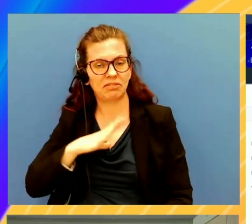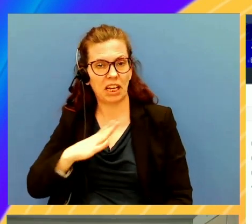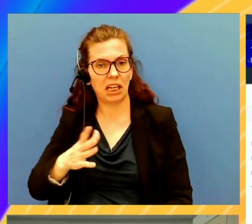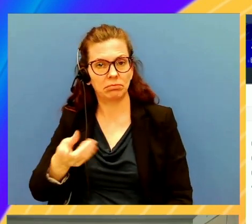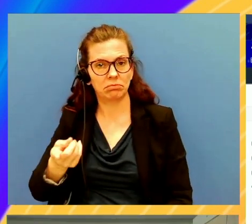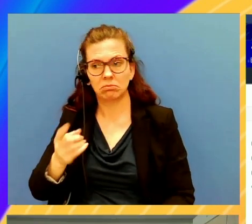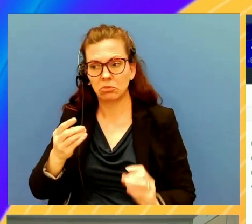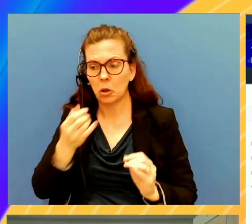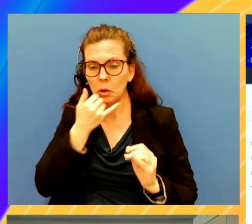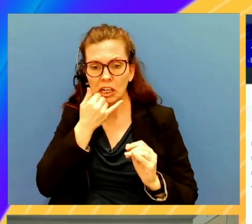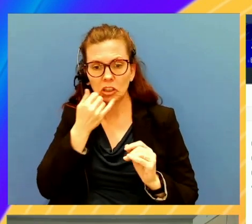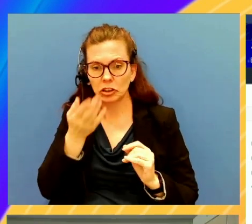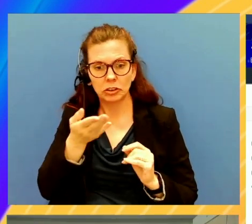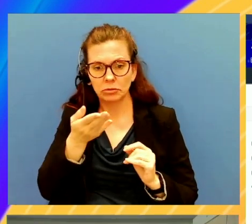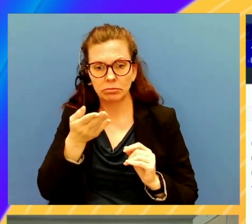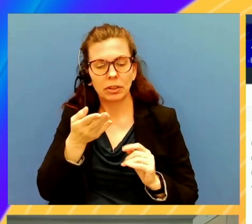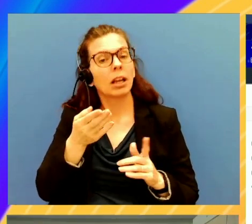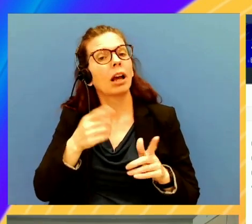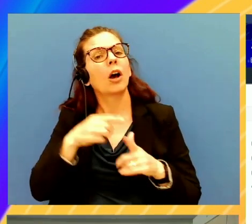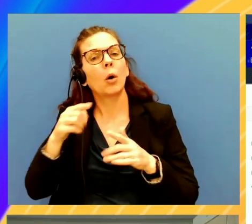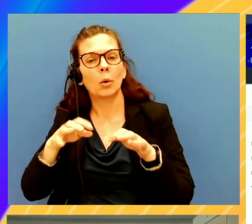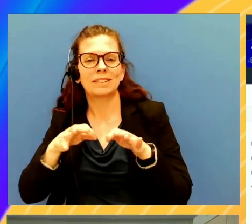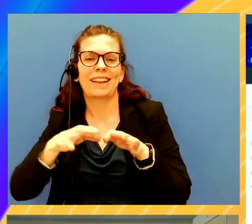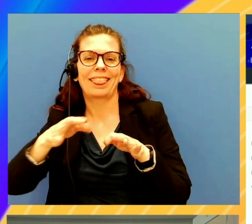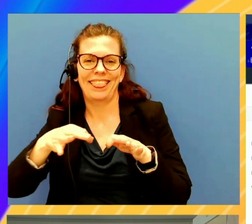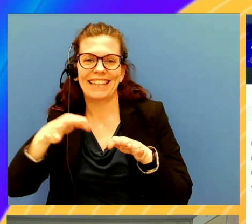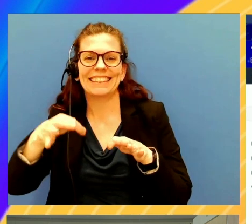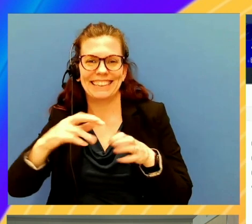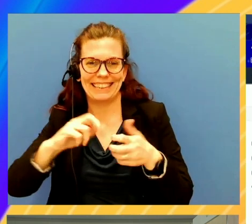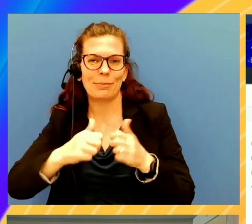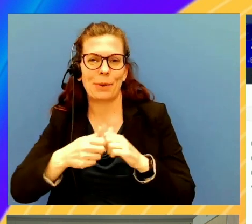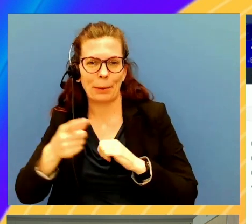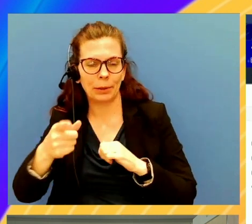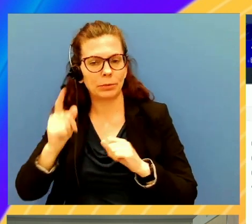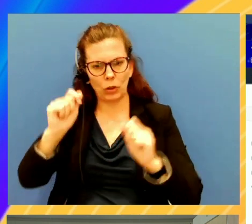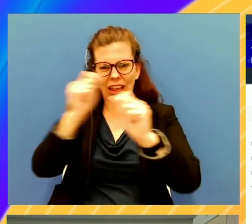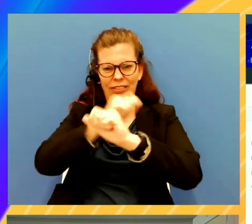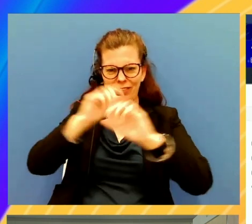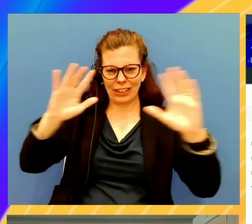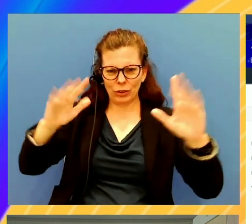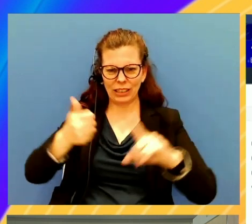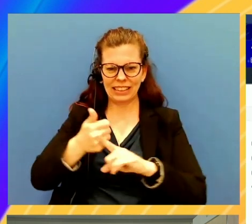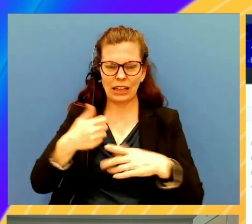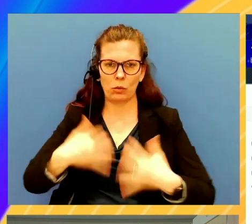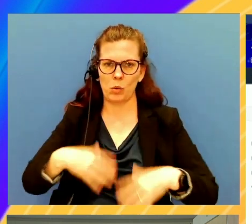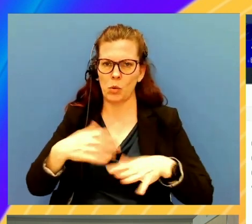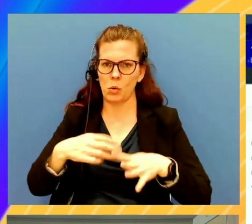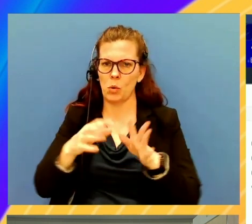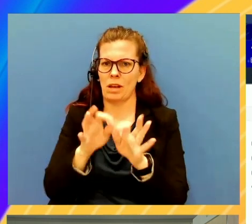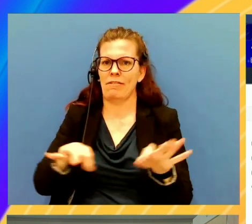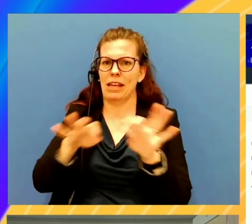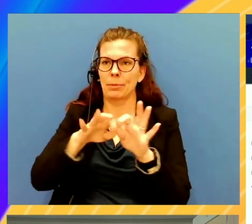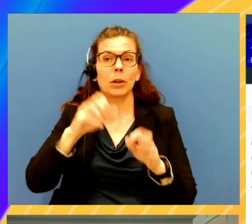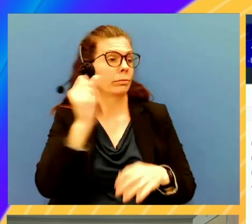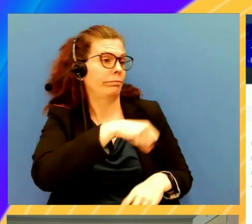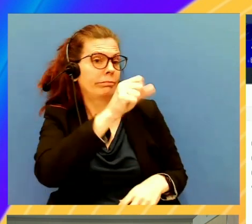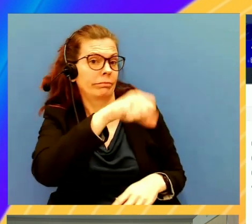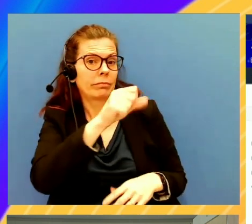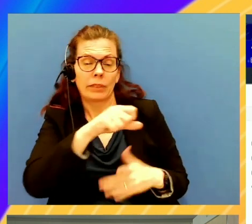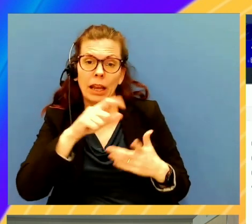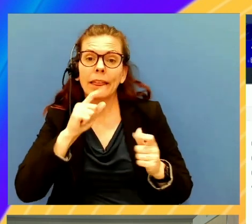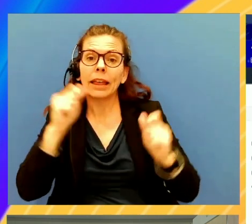There's no errors, and in fact, there's a latency problem. So just the visualization itself is very valuable. Yes, yes. And there's more